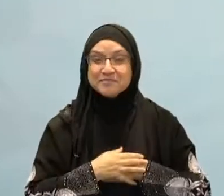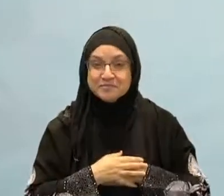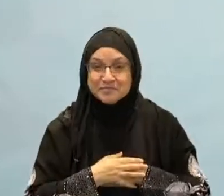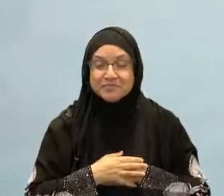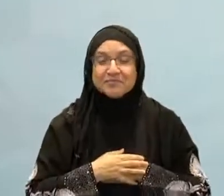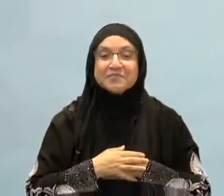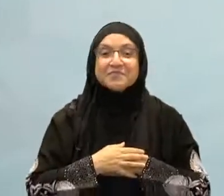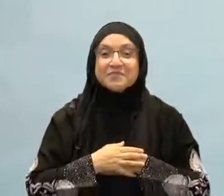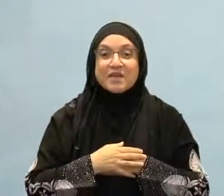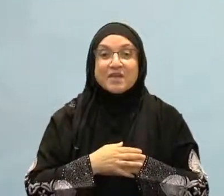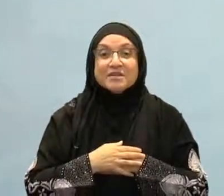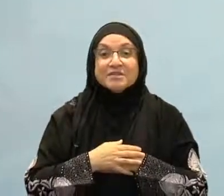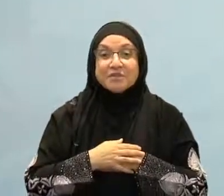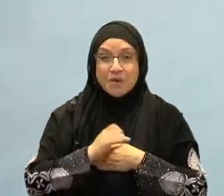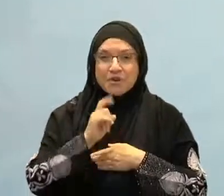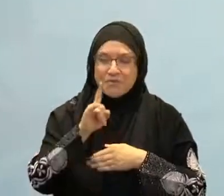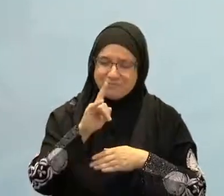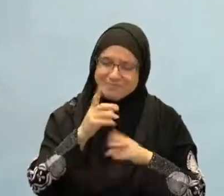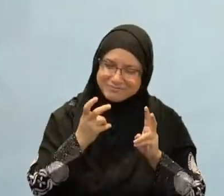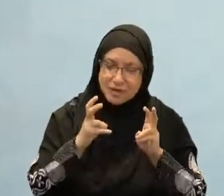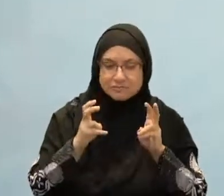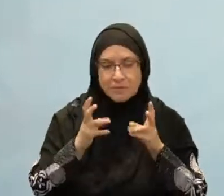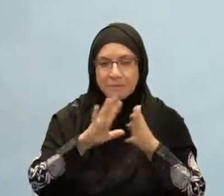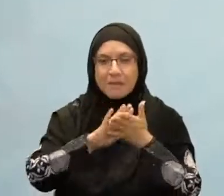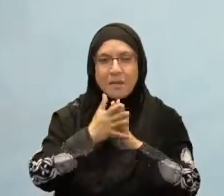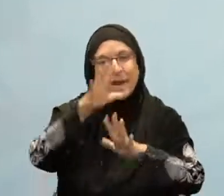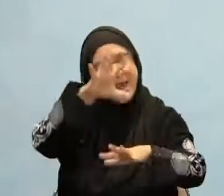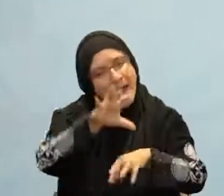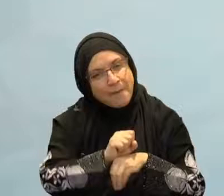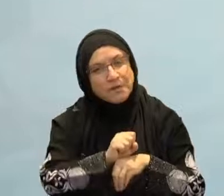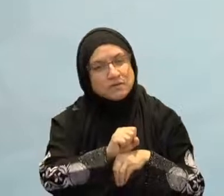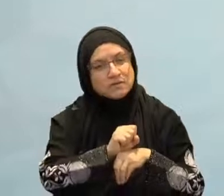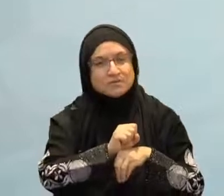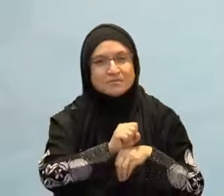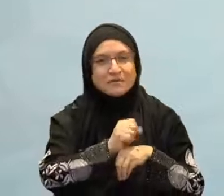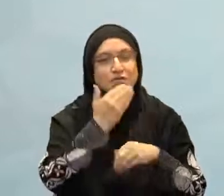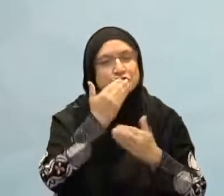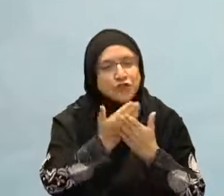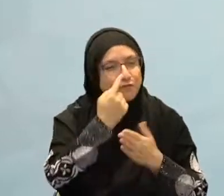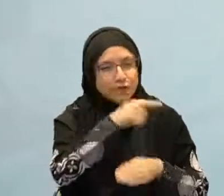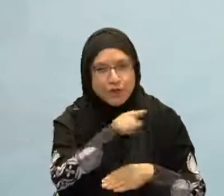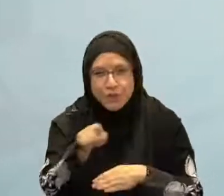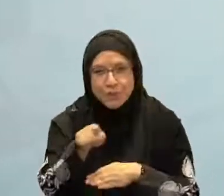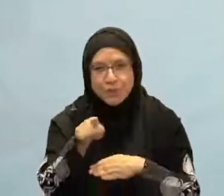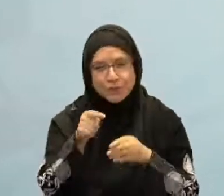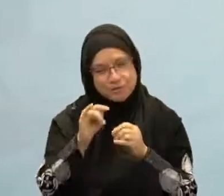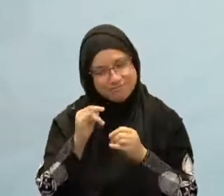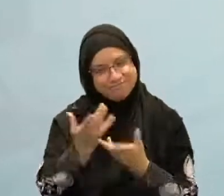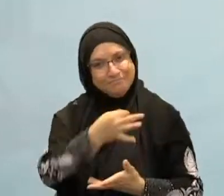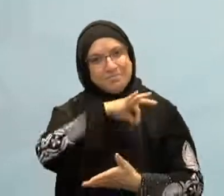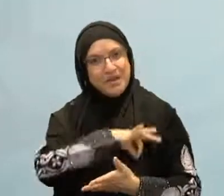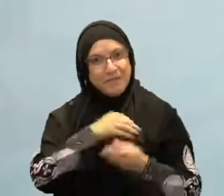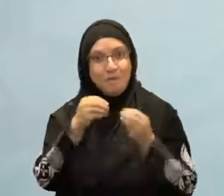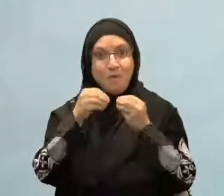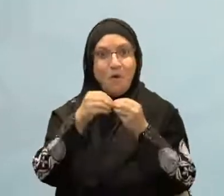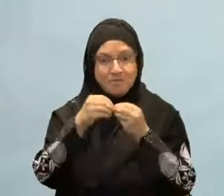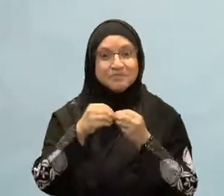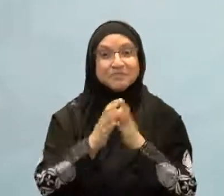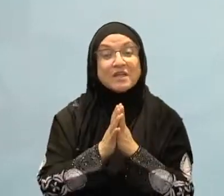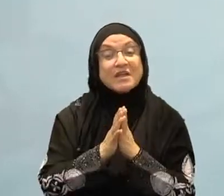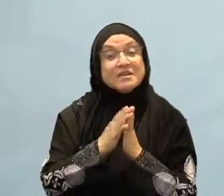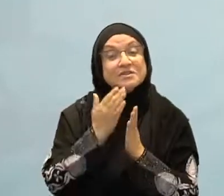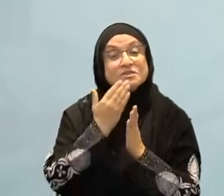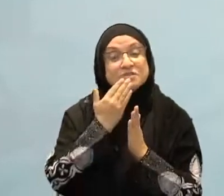you are struggling, this practice is not just a means of giving you great perspective and great